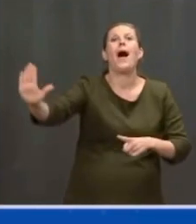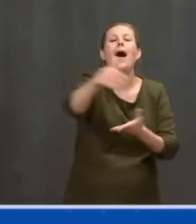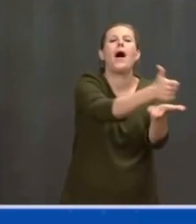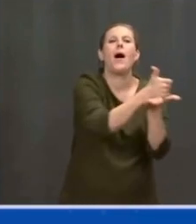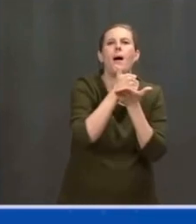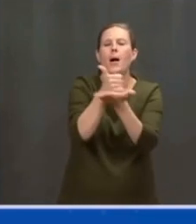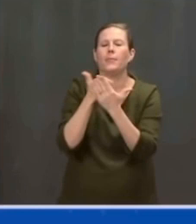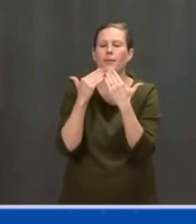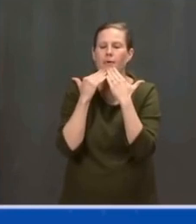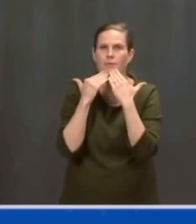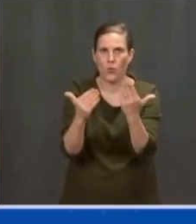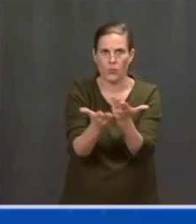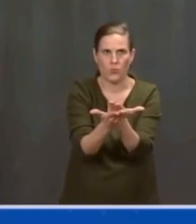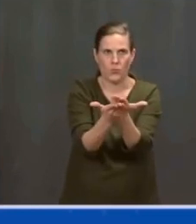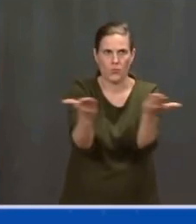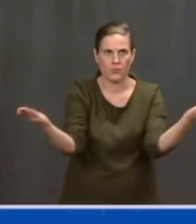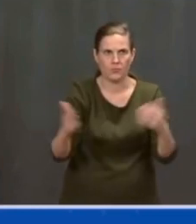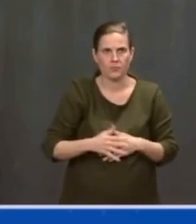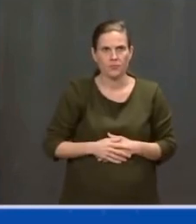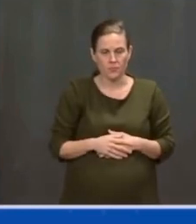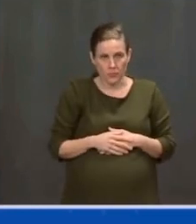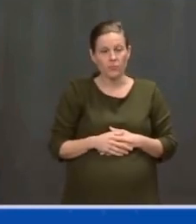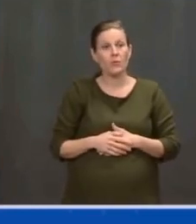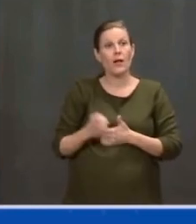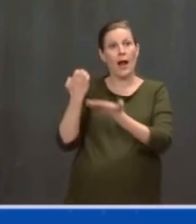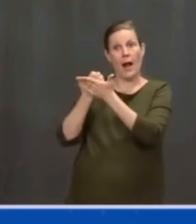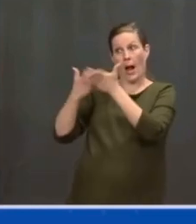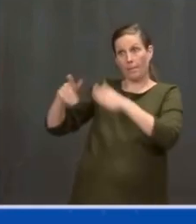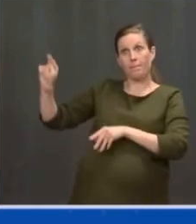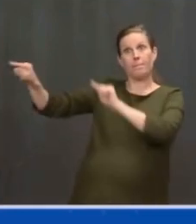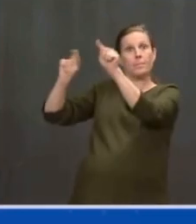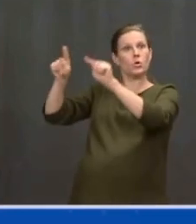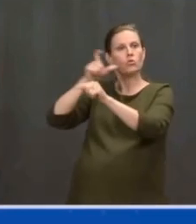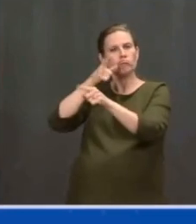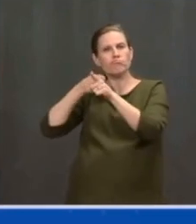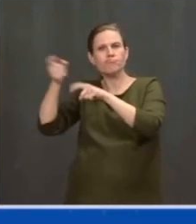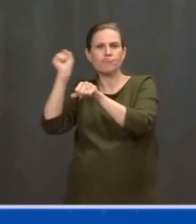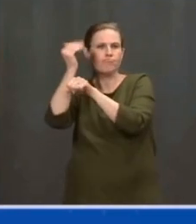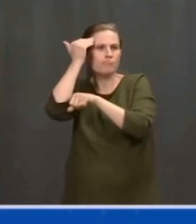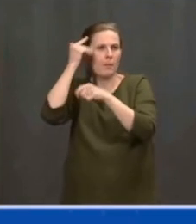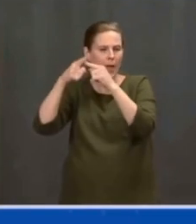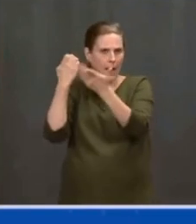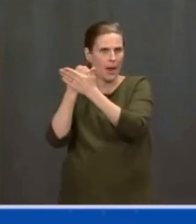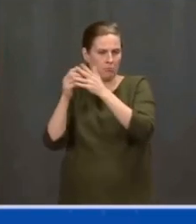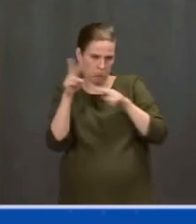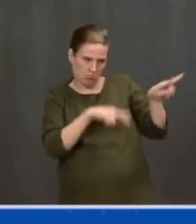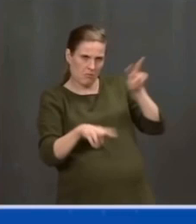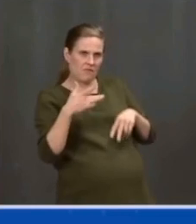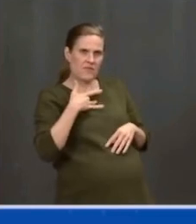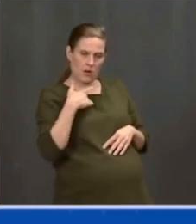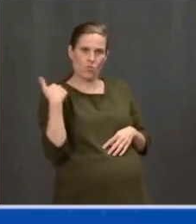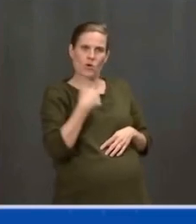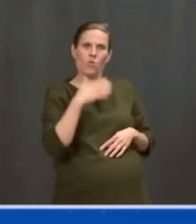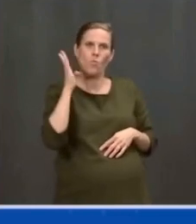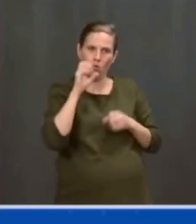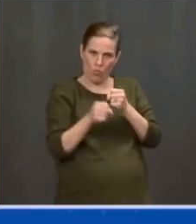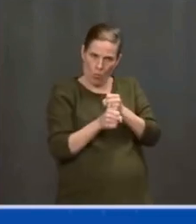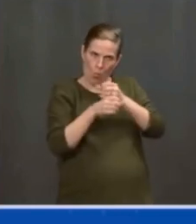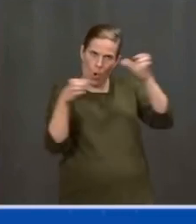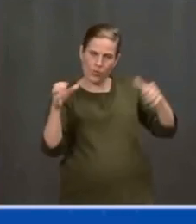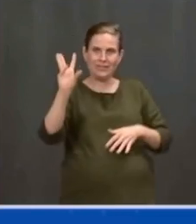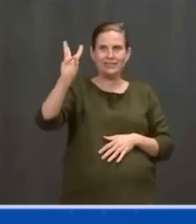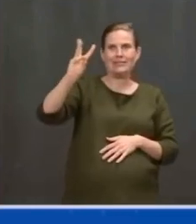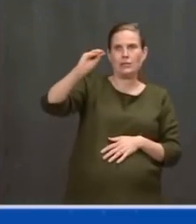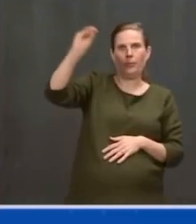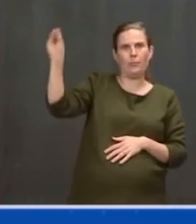are now predicting our economy will grow 6 percent this year. That's a rate we haven't seen in years